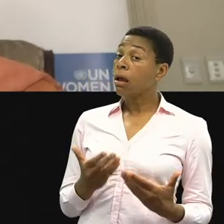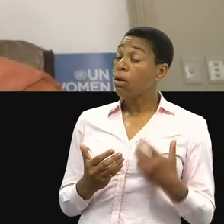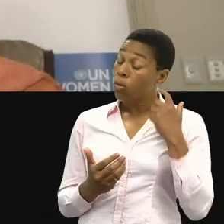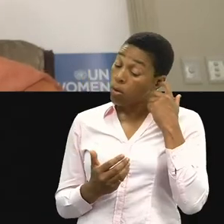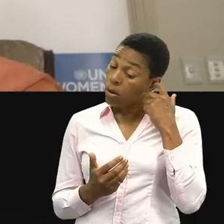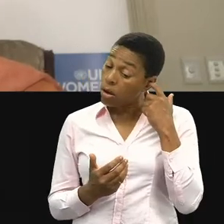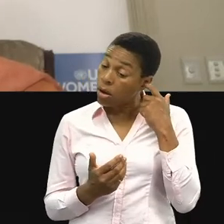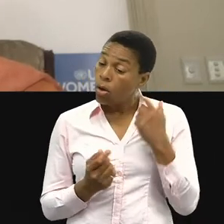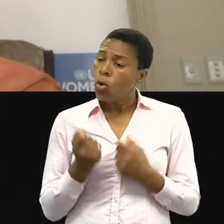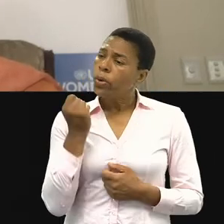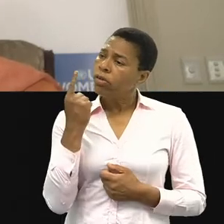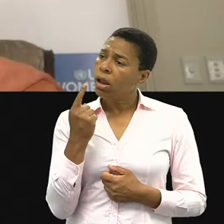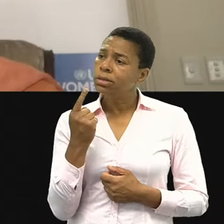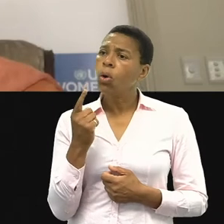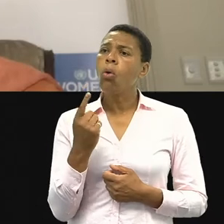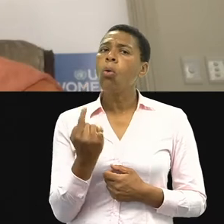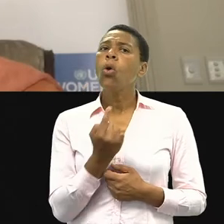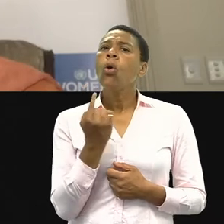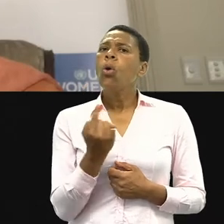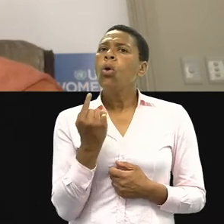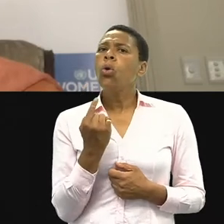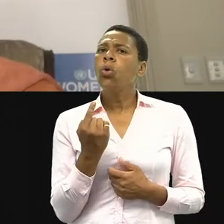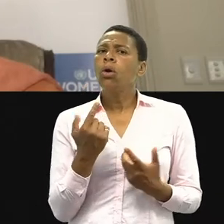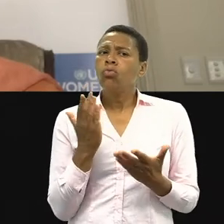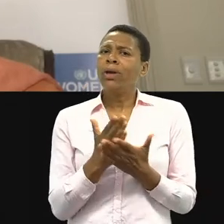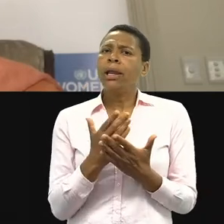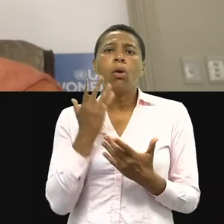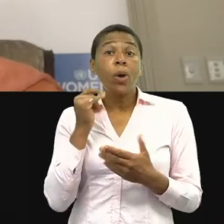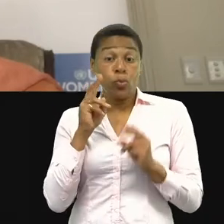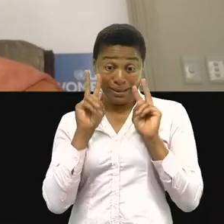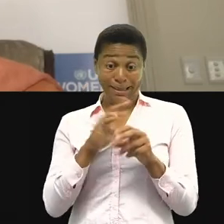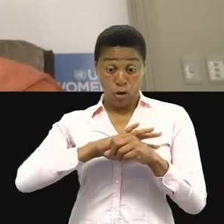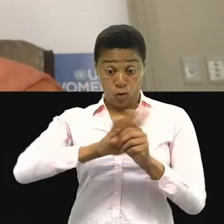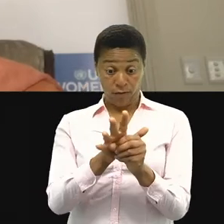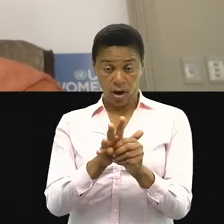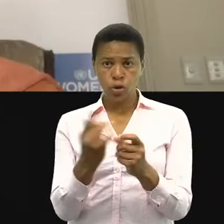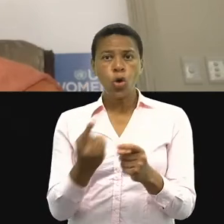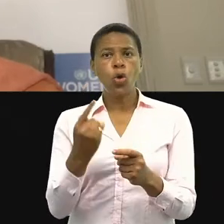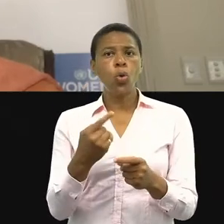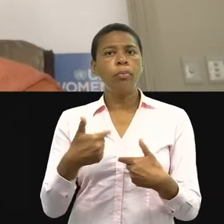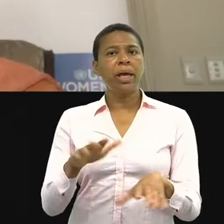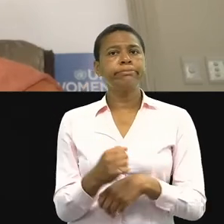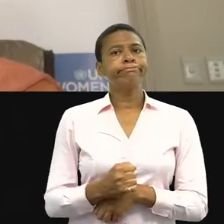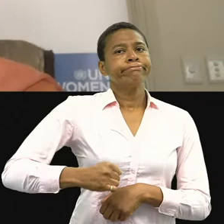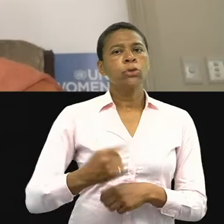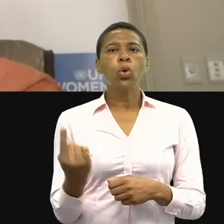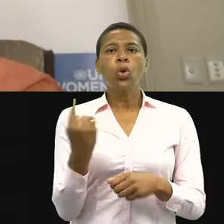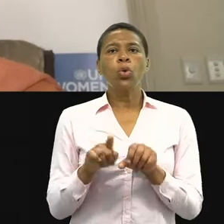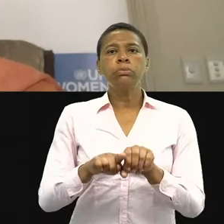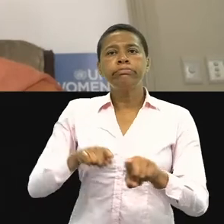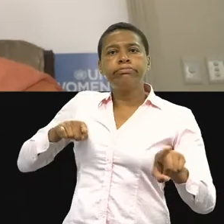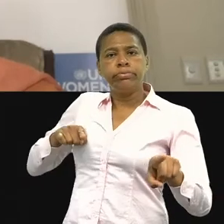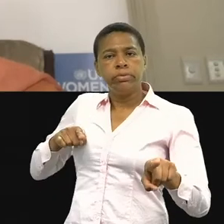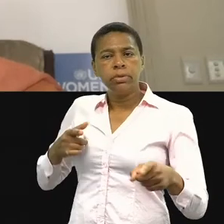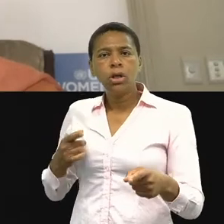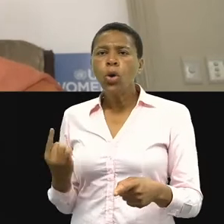24 hours across the world, which is an amazing thing to be able to do. However, you know, we know that there are plenty of people who still just don't have access to a